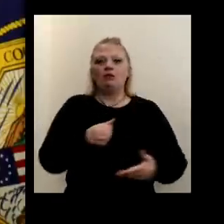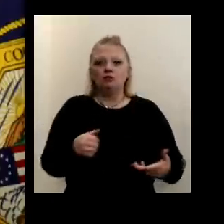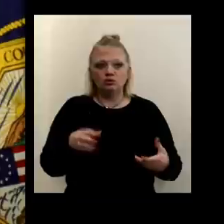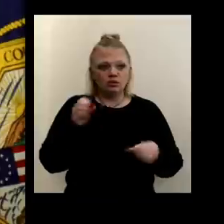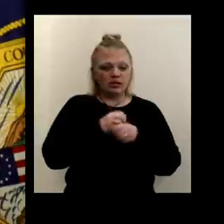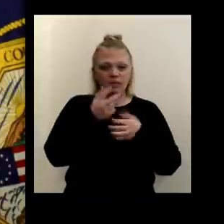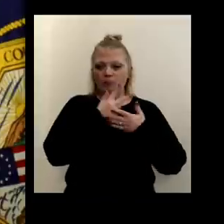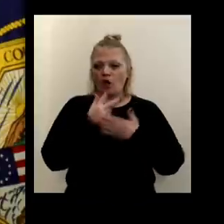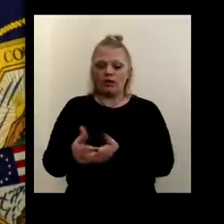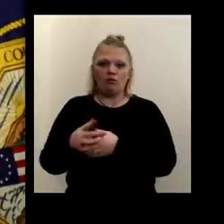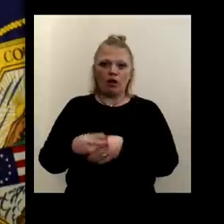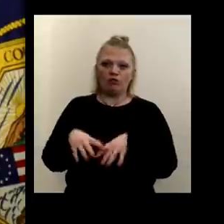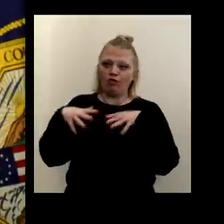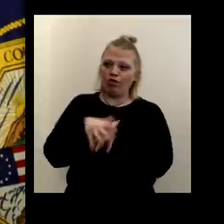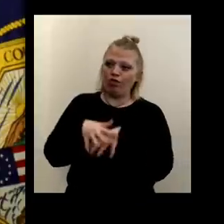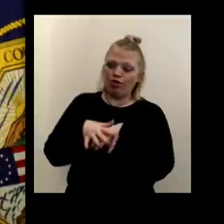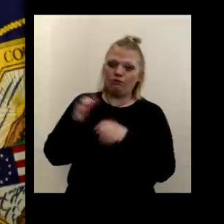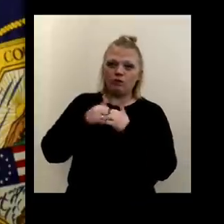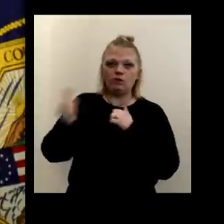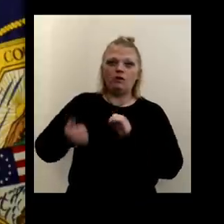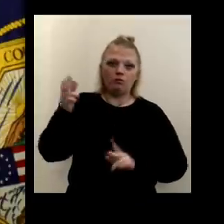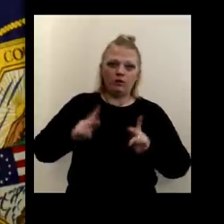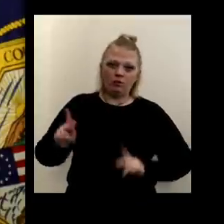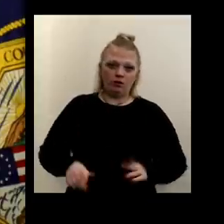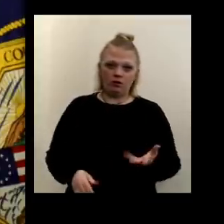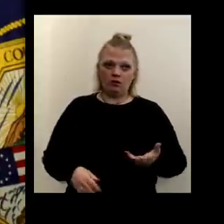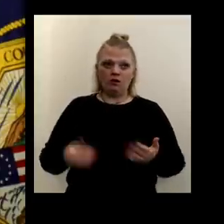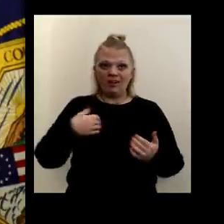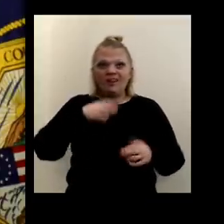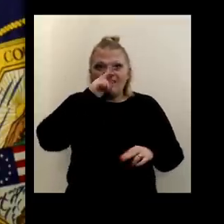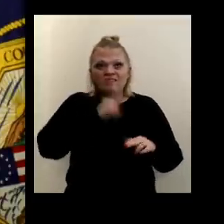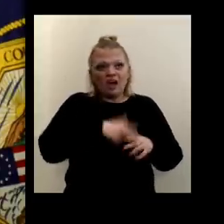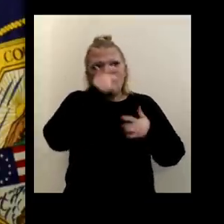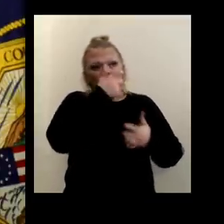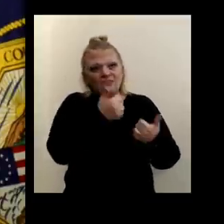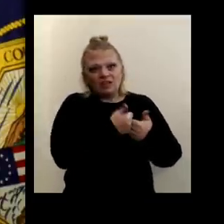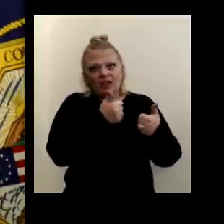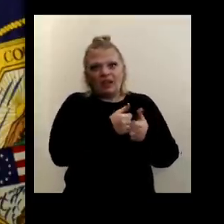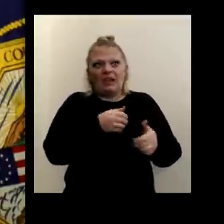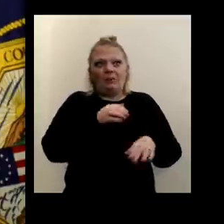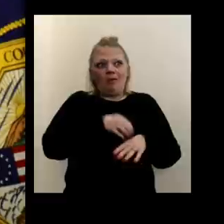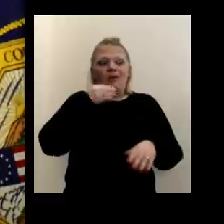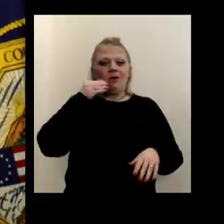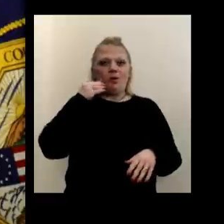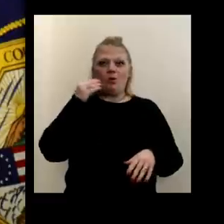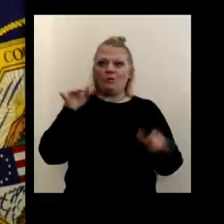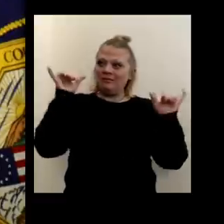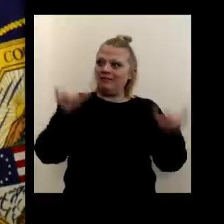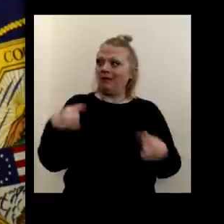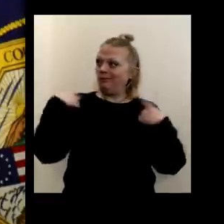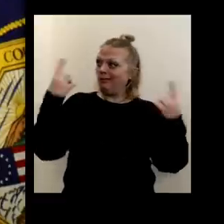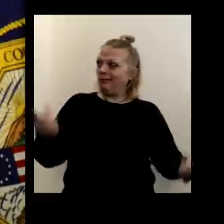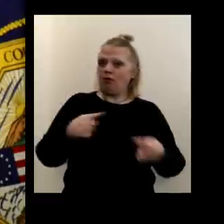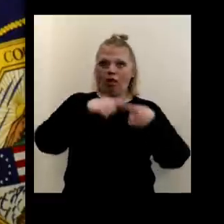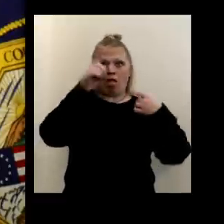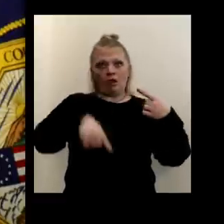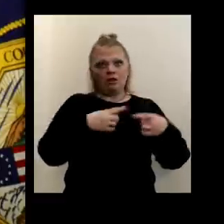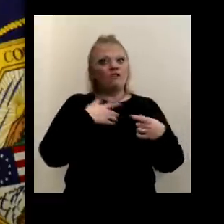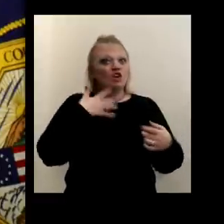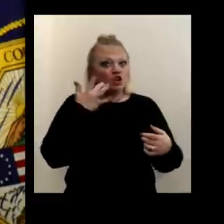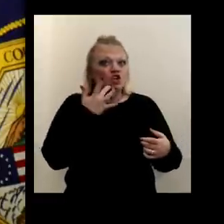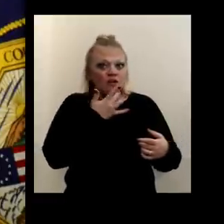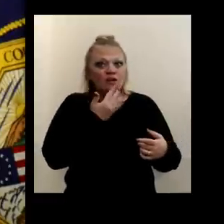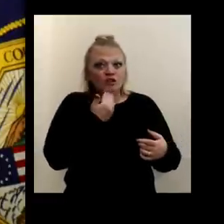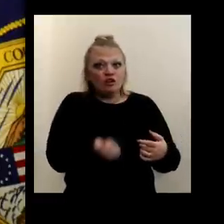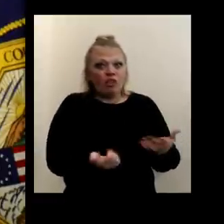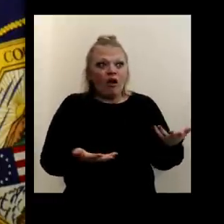lot partying with others. Uh, have fun, watch the game, do it at home. Like we've done all year. We've had good luck with it. Those are